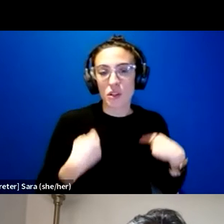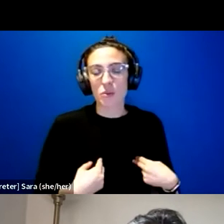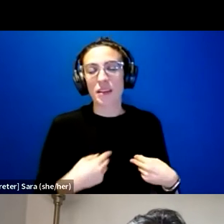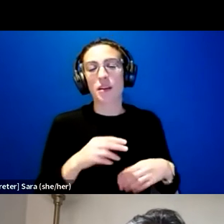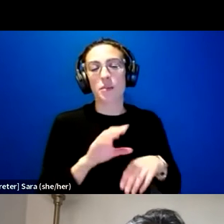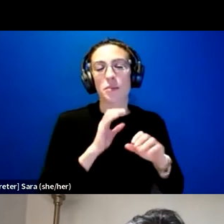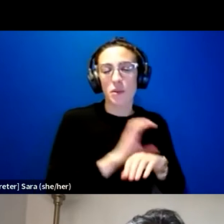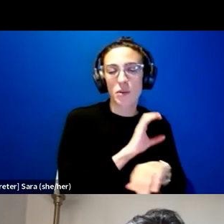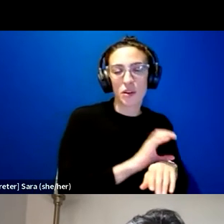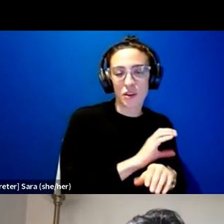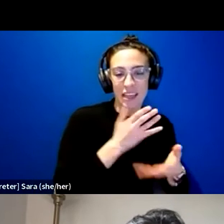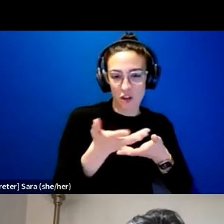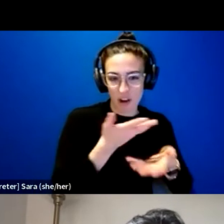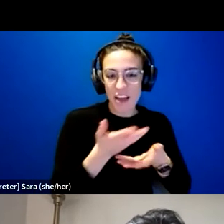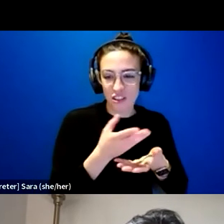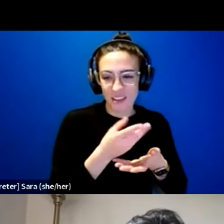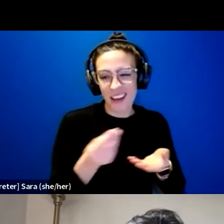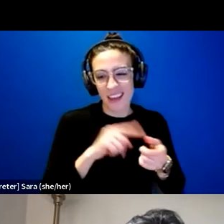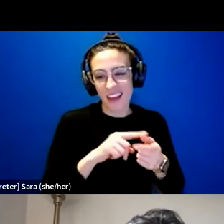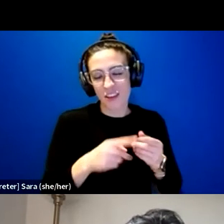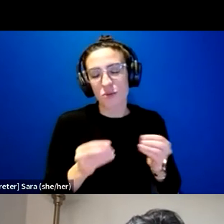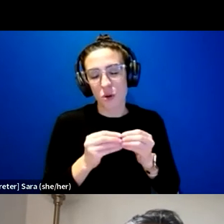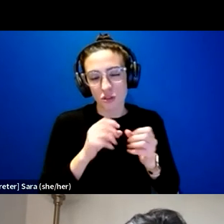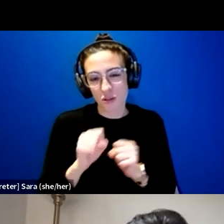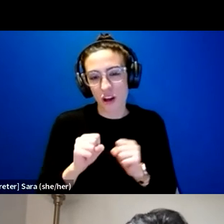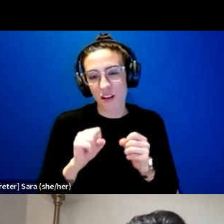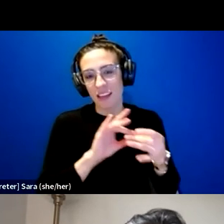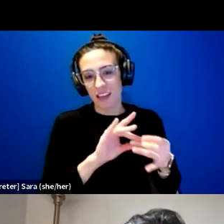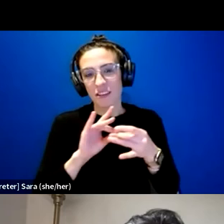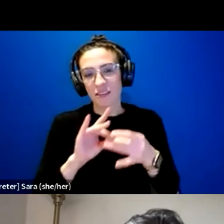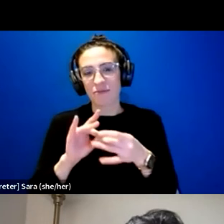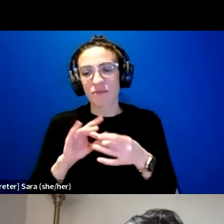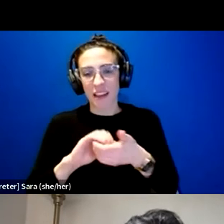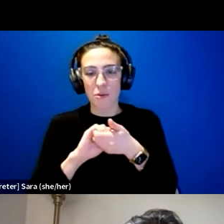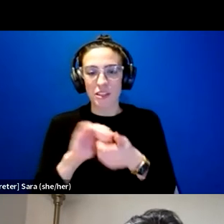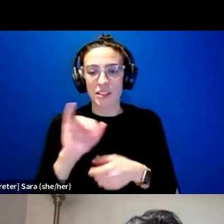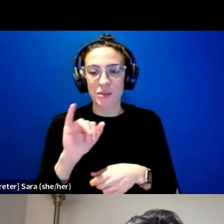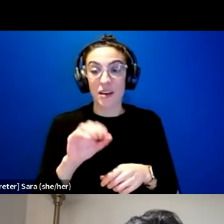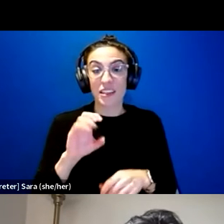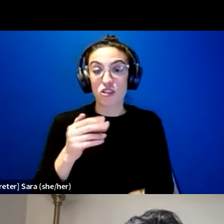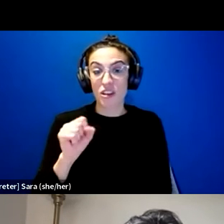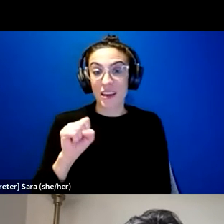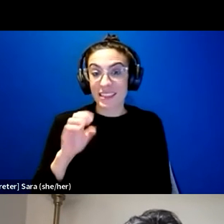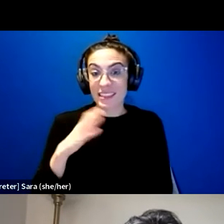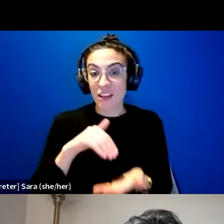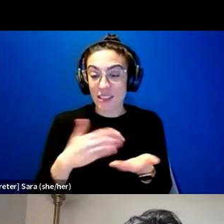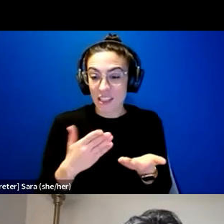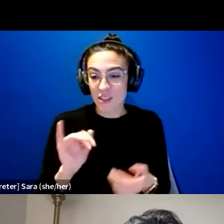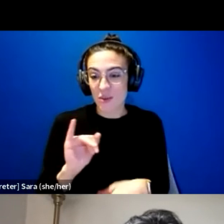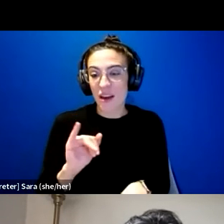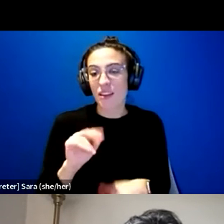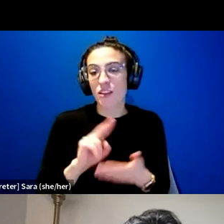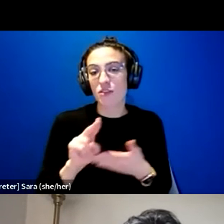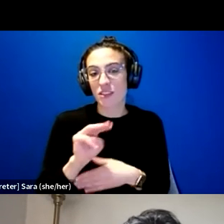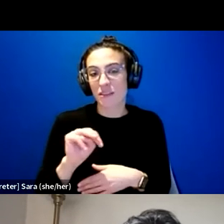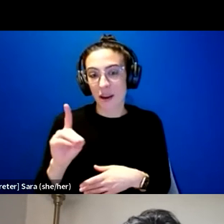you know, there are, you stronger collaborations. The Trade Center is here as well at University of Maryland College Park.